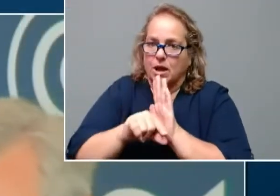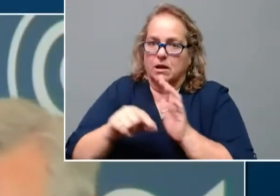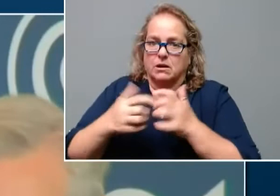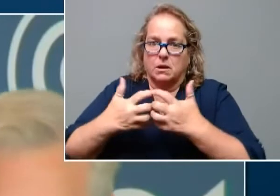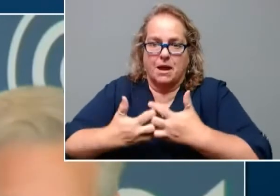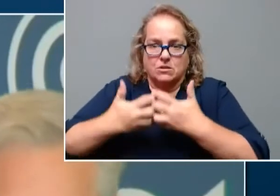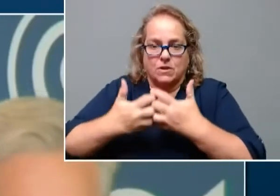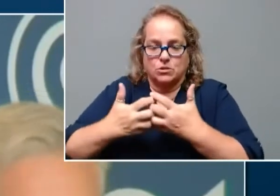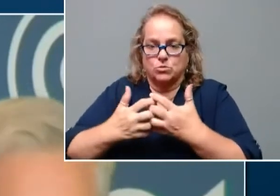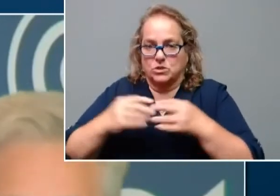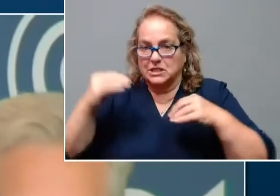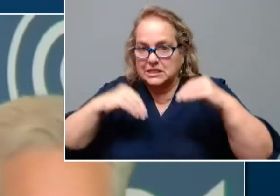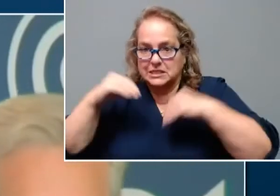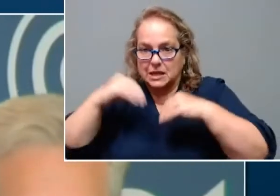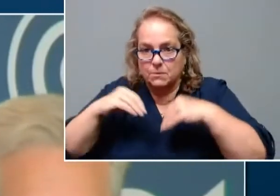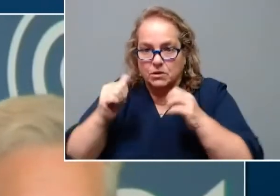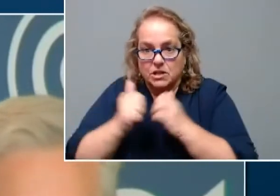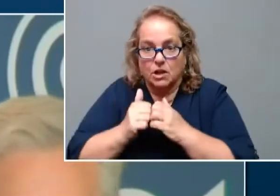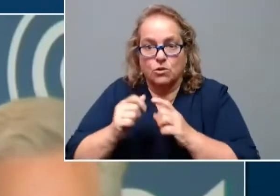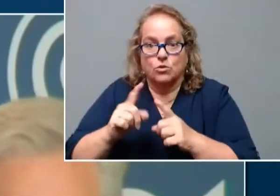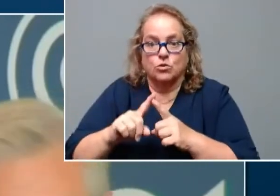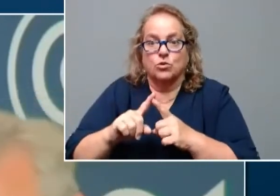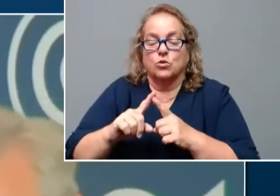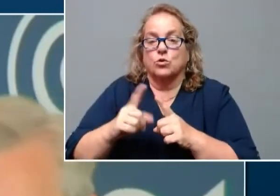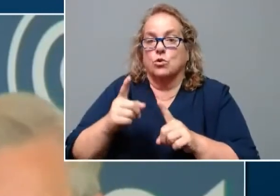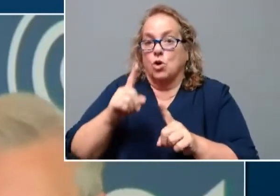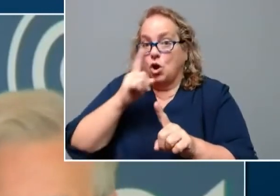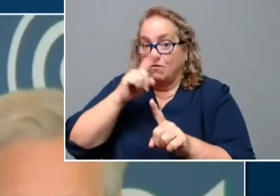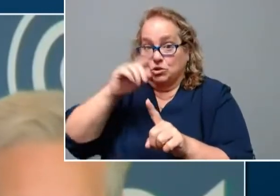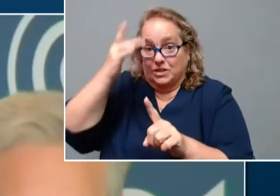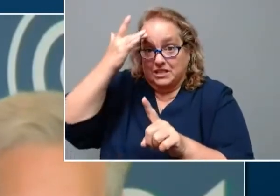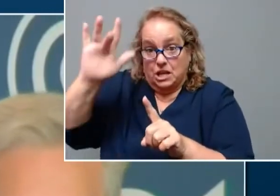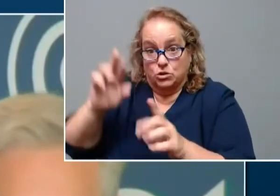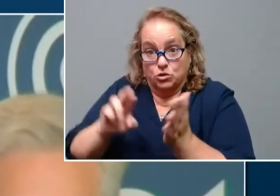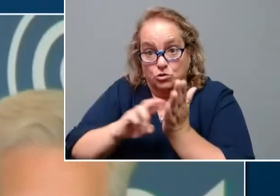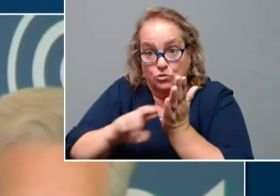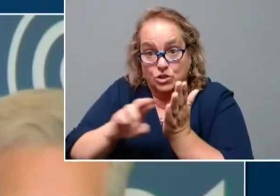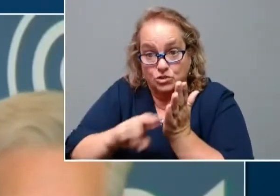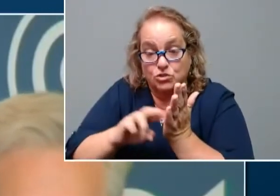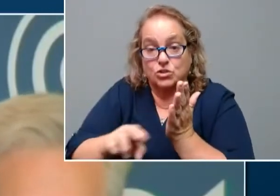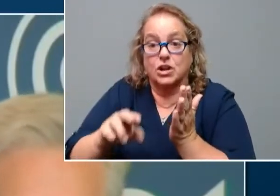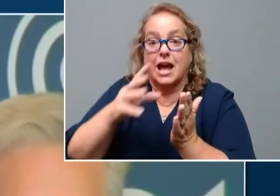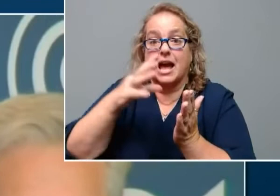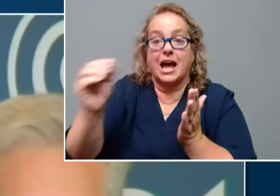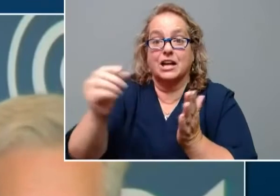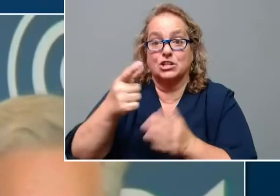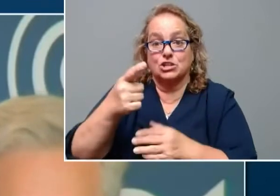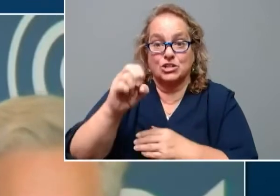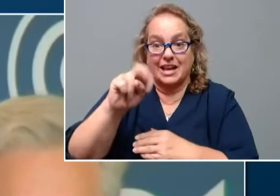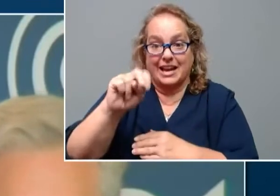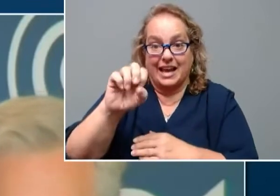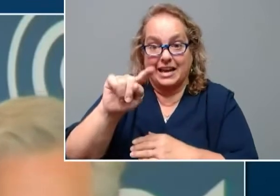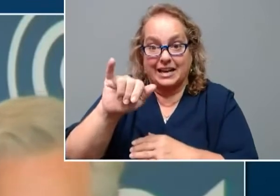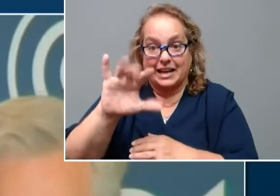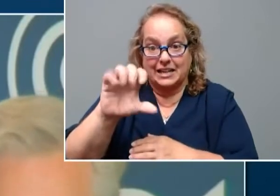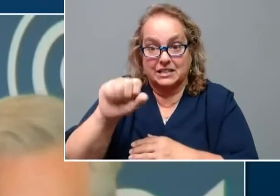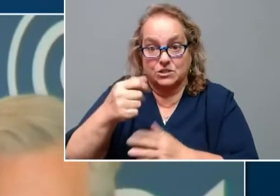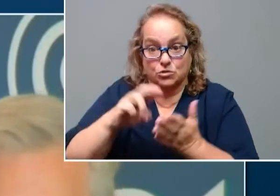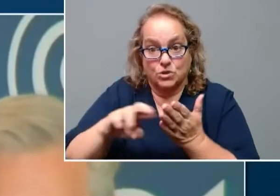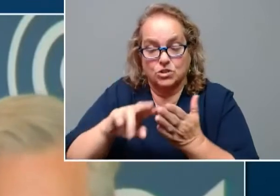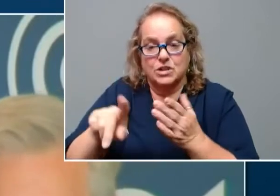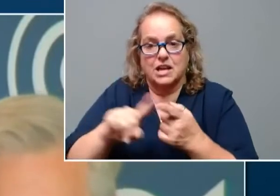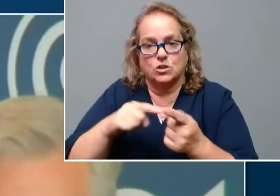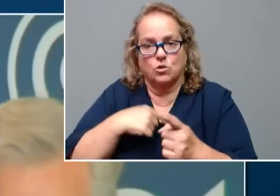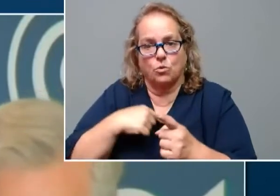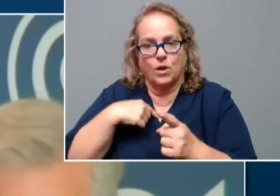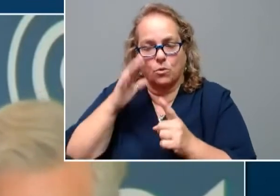to artificial intelligence research and even genetics research as we, as we branch into healthcare as well as part